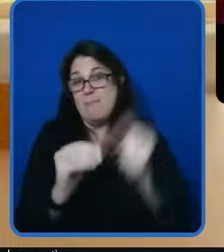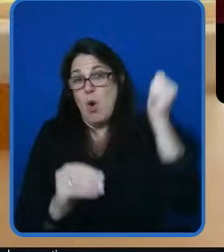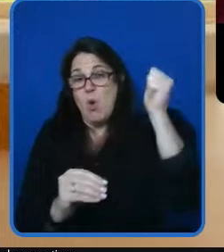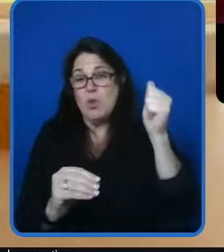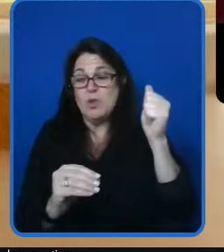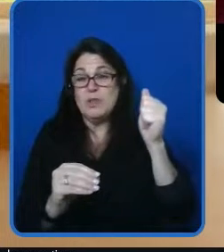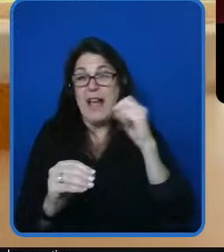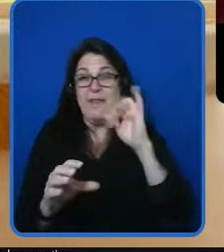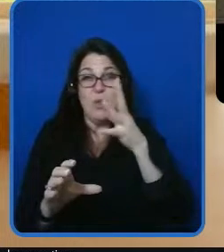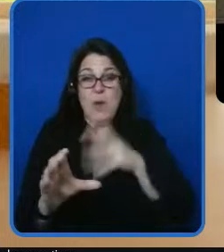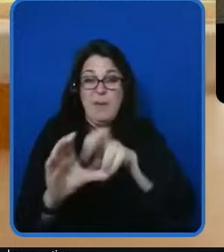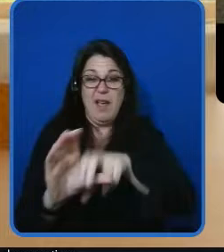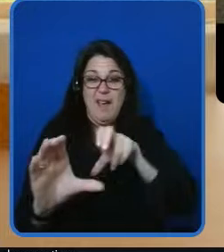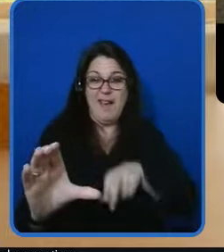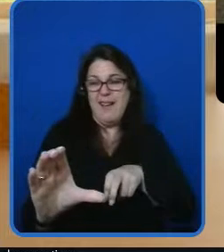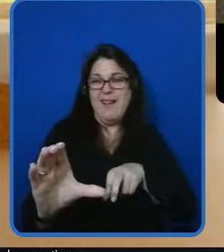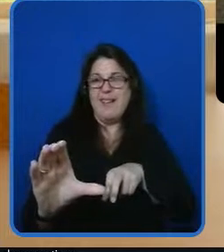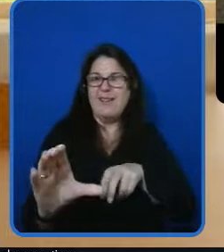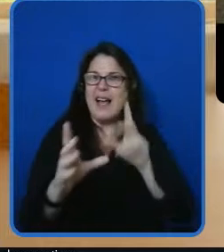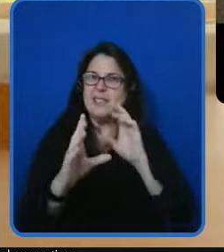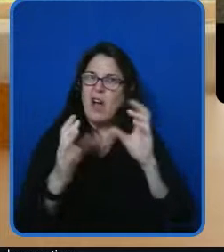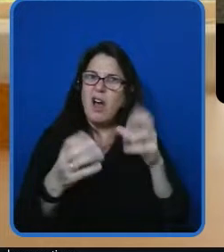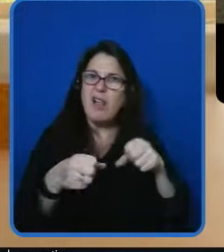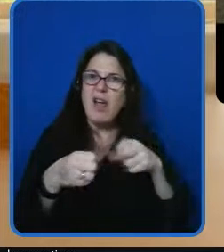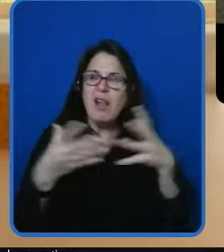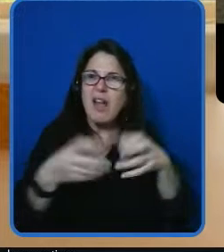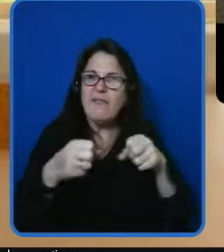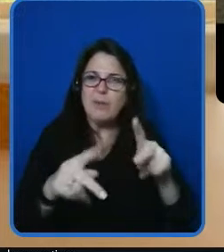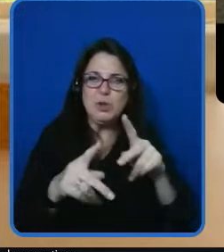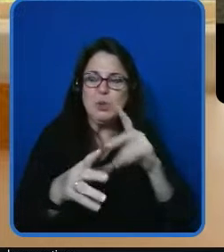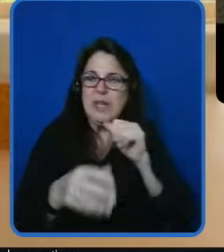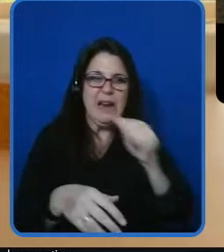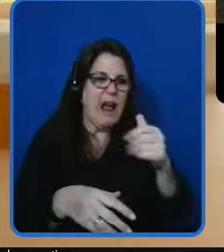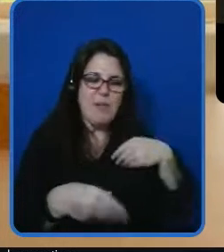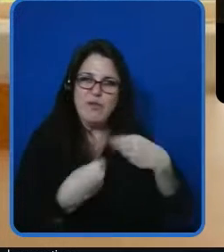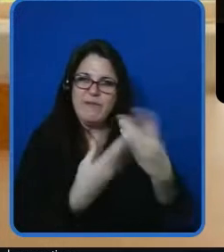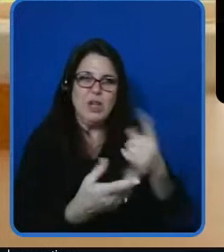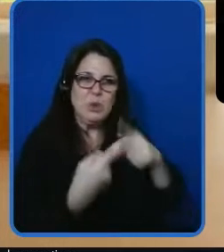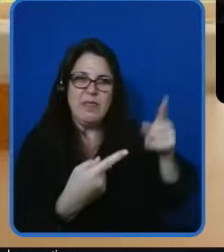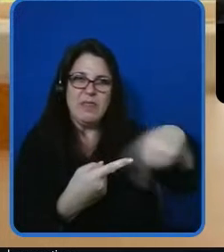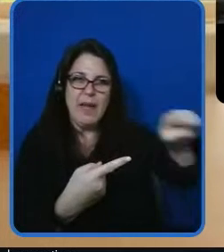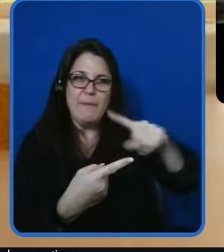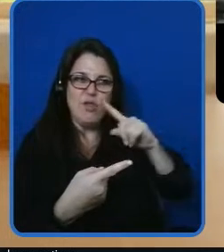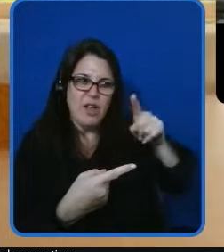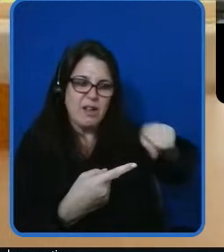opportunity that they're being denied for themselves and for their families and we know that that has to change